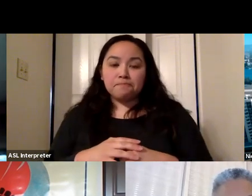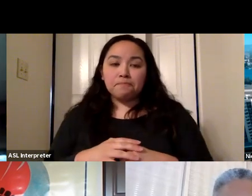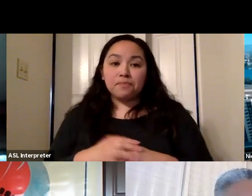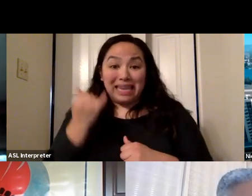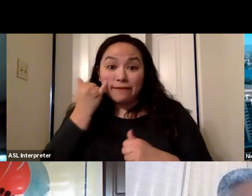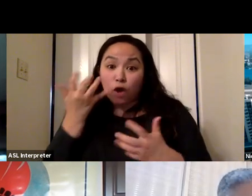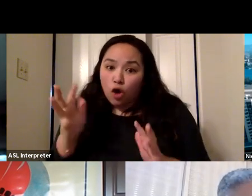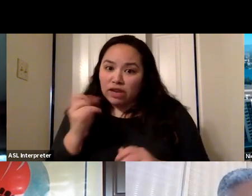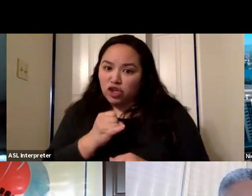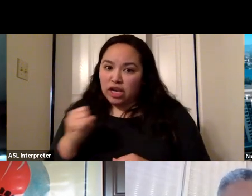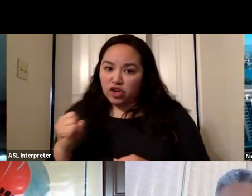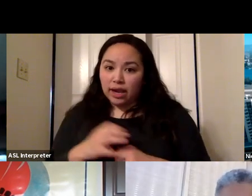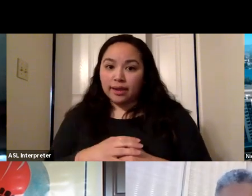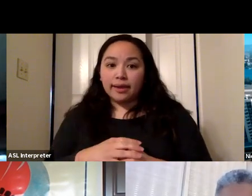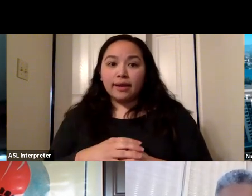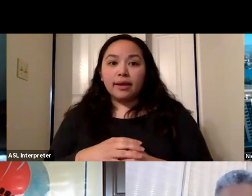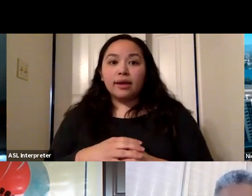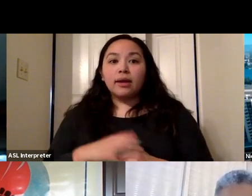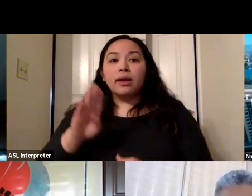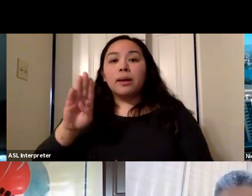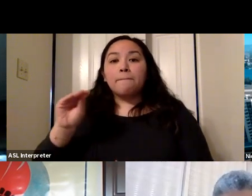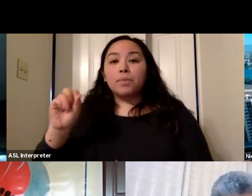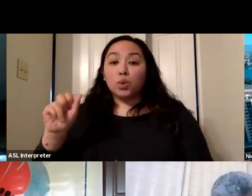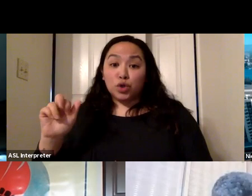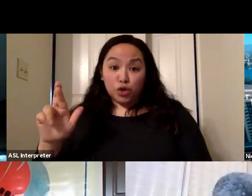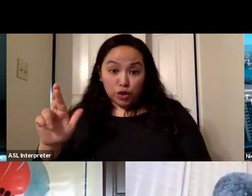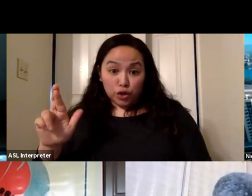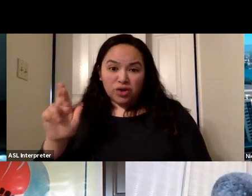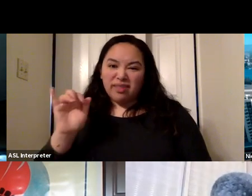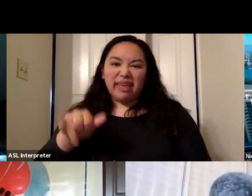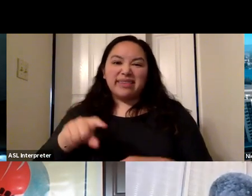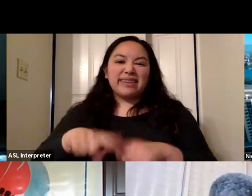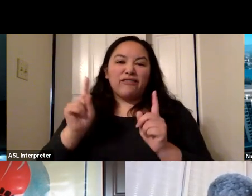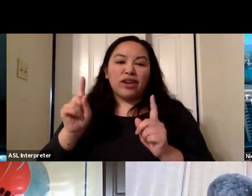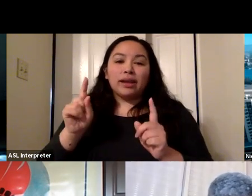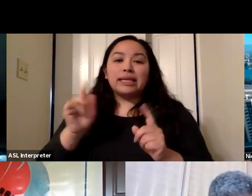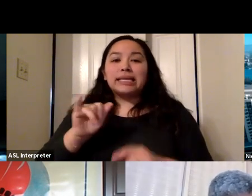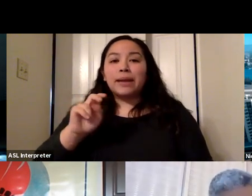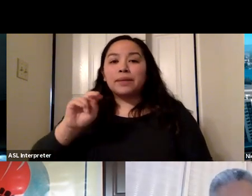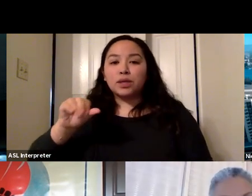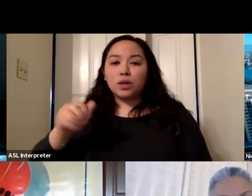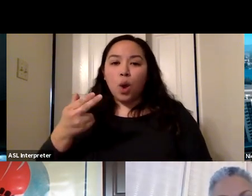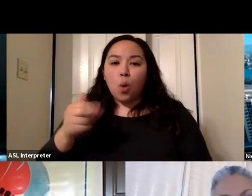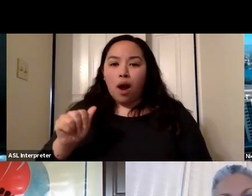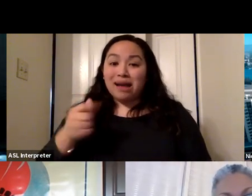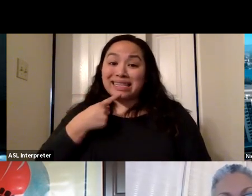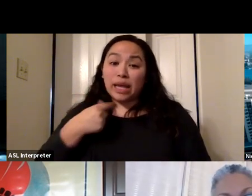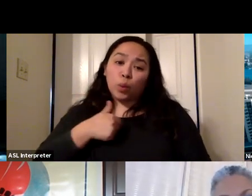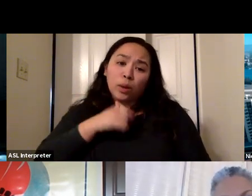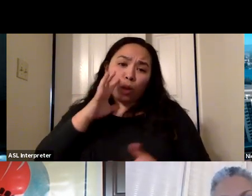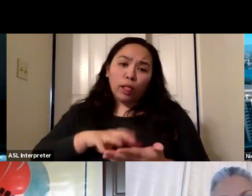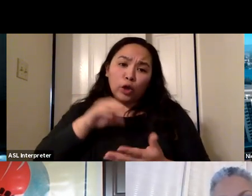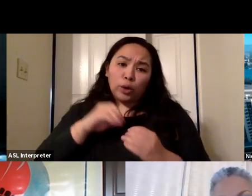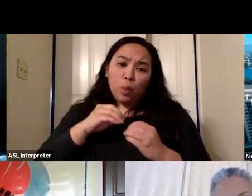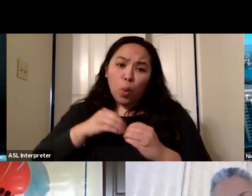And I think, you know, the issue of boosters is a different one. And and as Noah said, we're going to learn more as we go. And at some